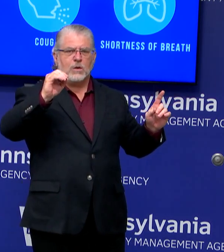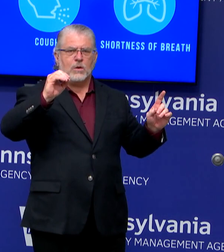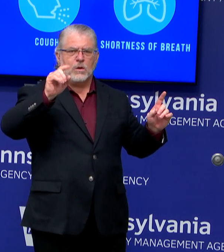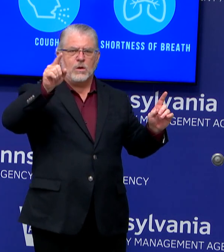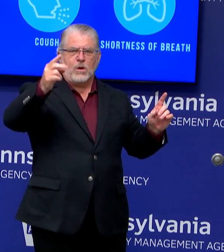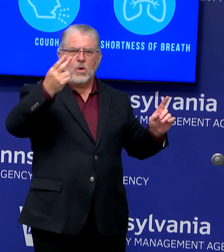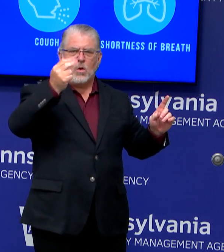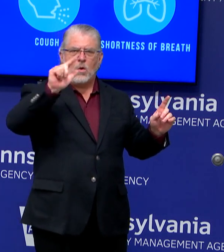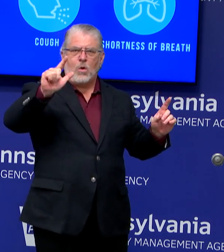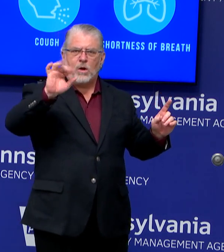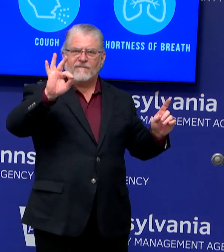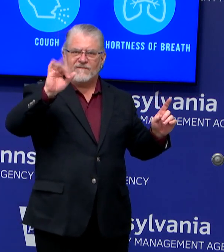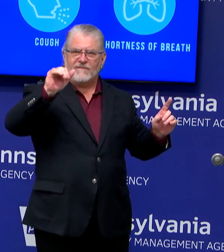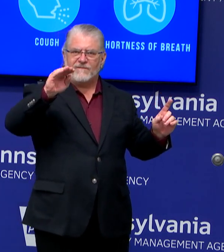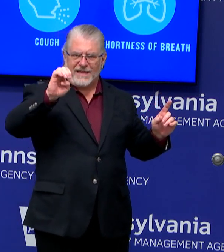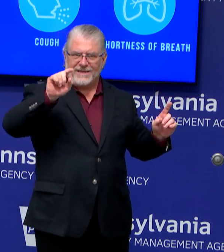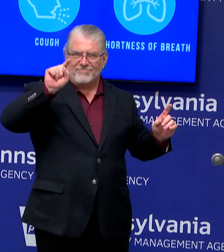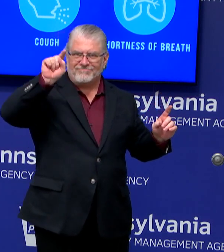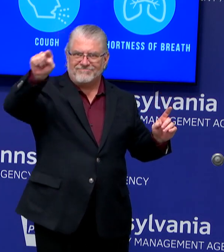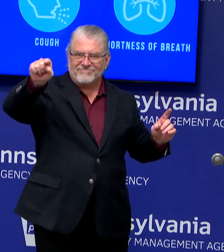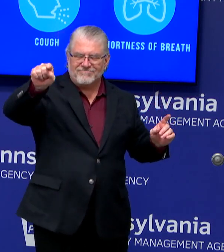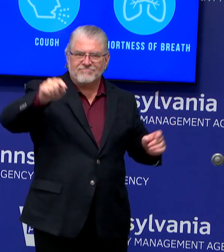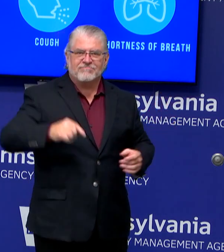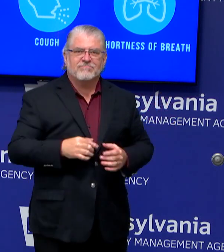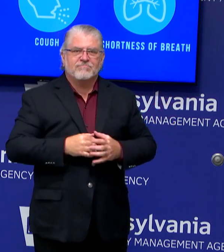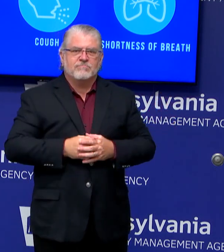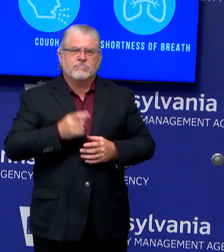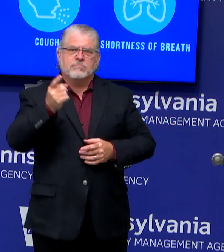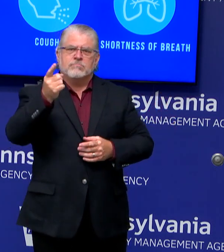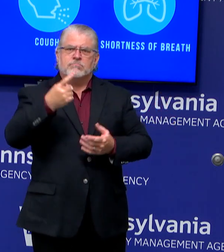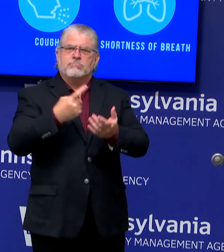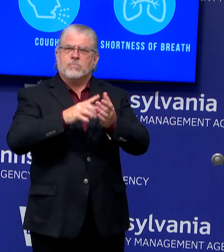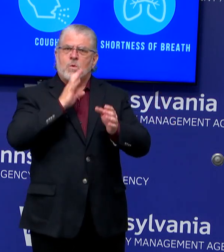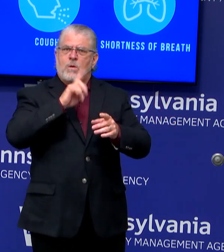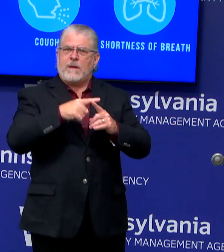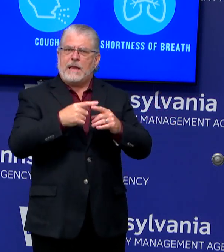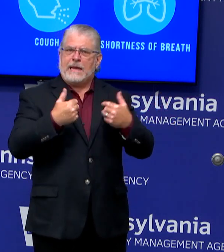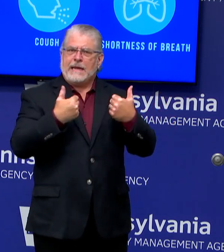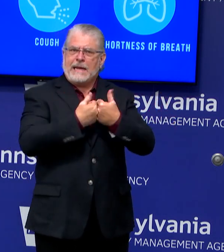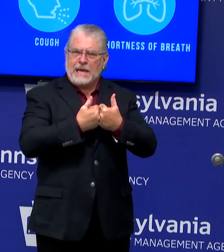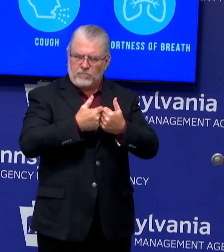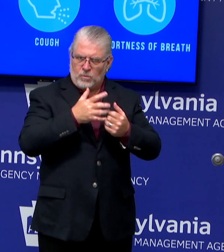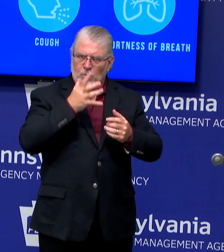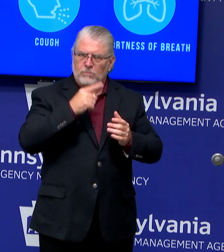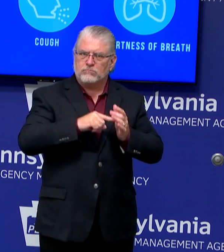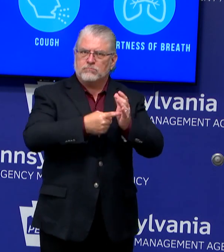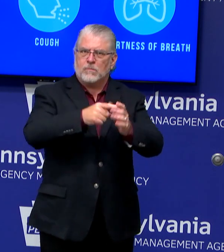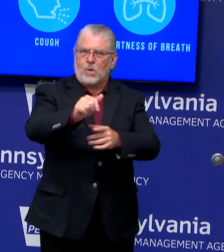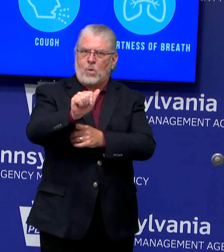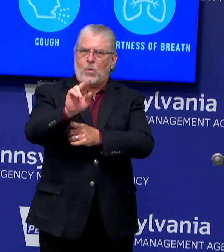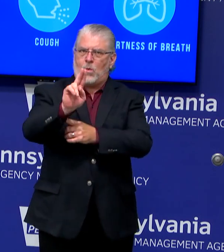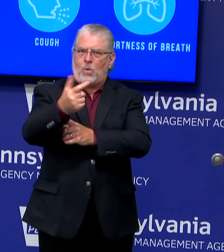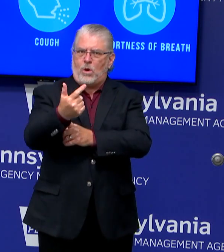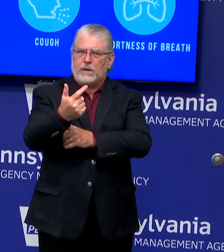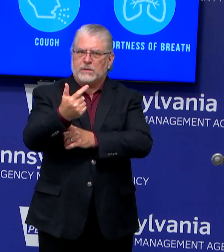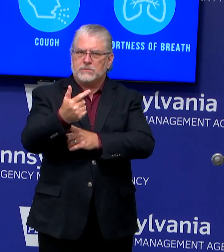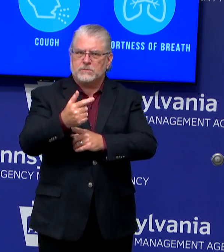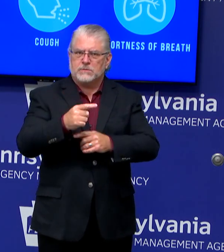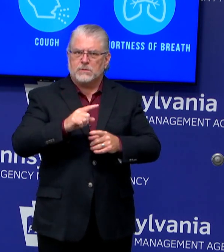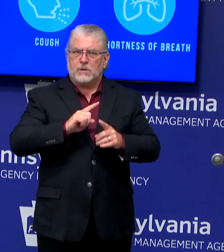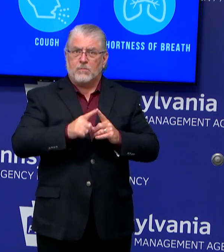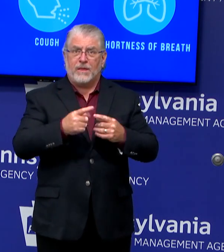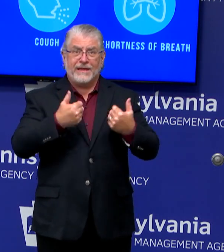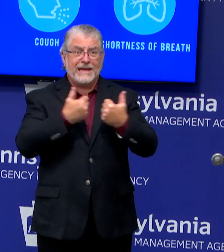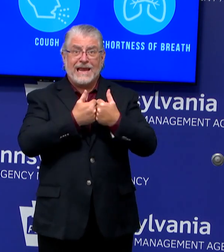played in early August, but they've now come out with guidance that they don't expect to have that game played with fans in attendance. Along